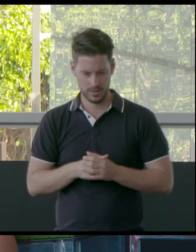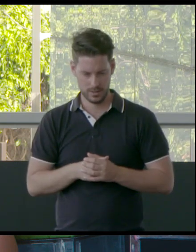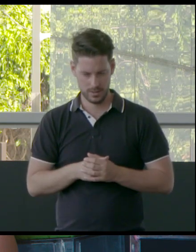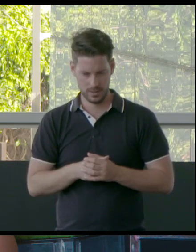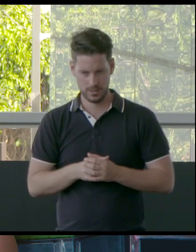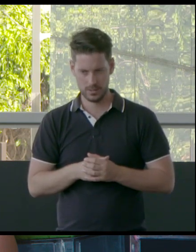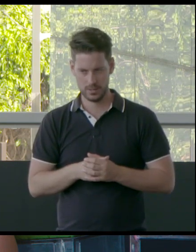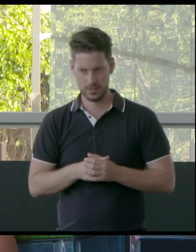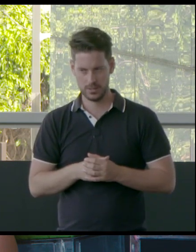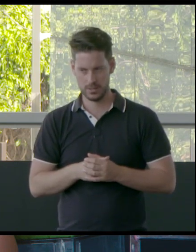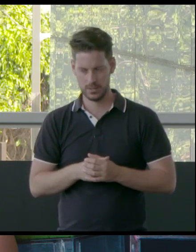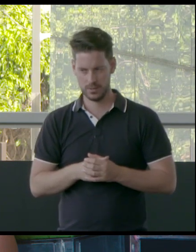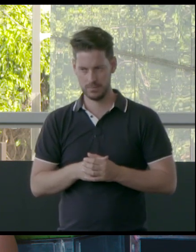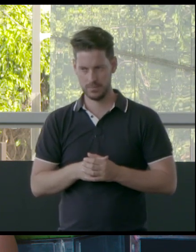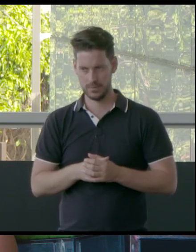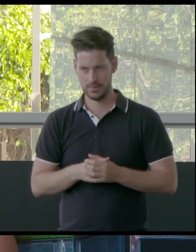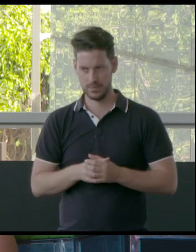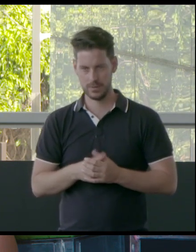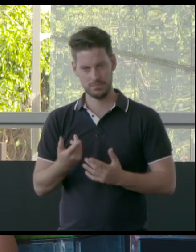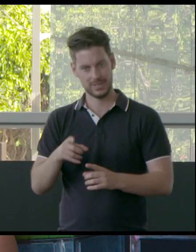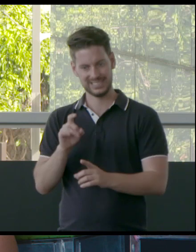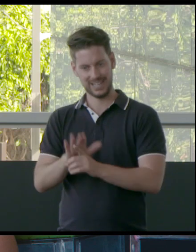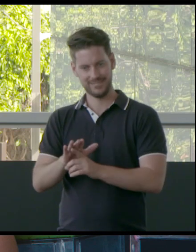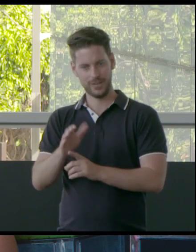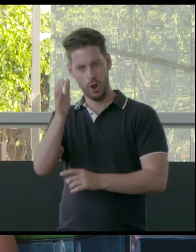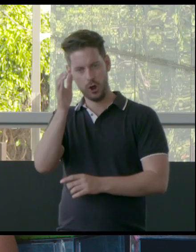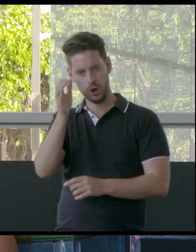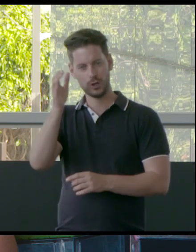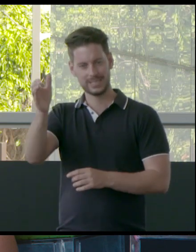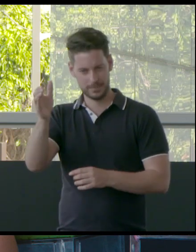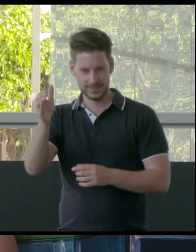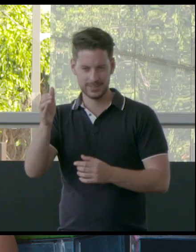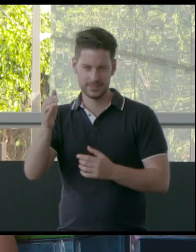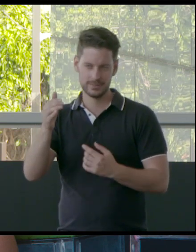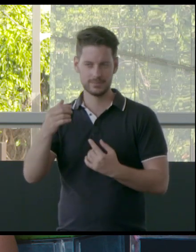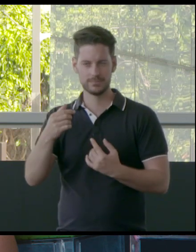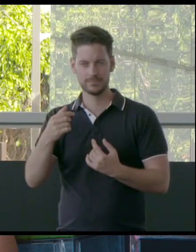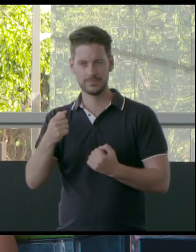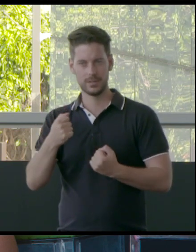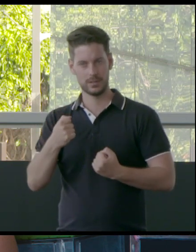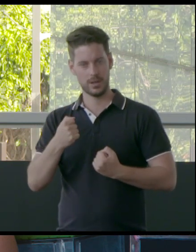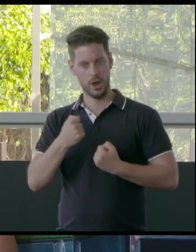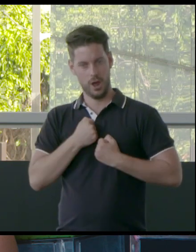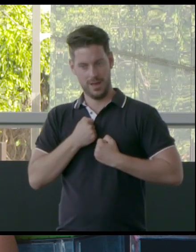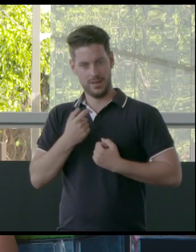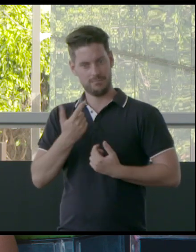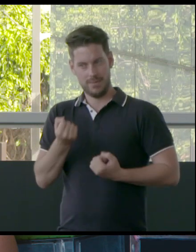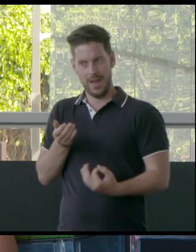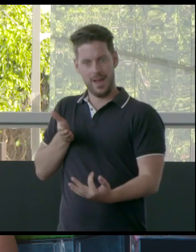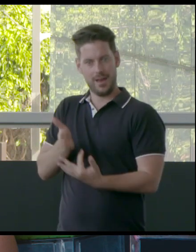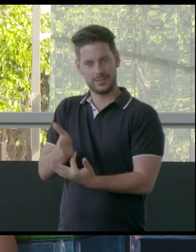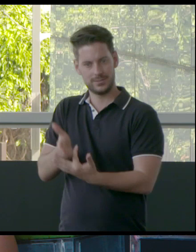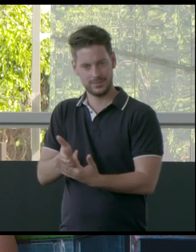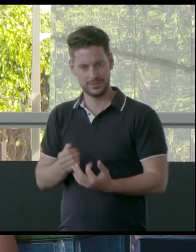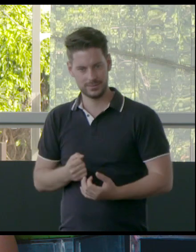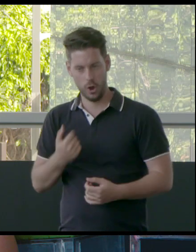that in itself is a concept that I have access to, that I'm